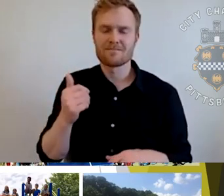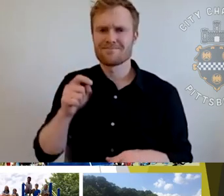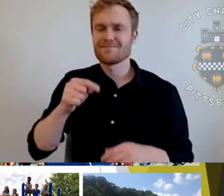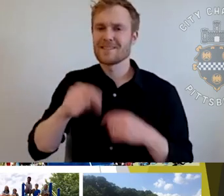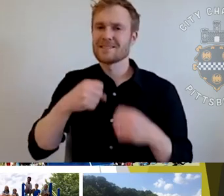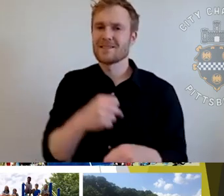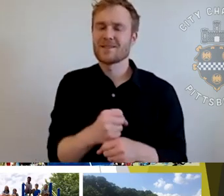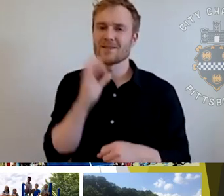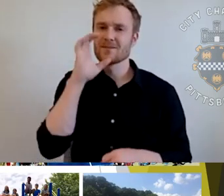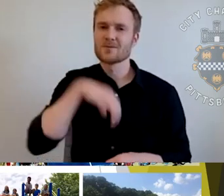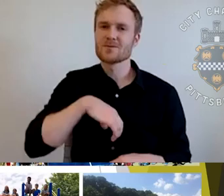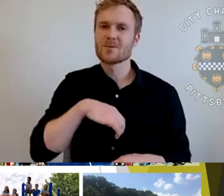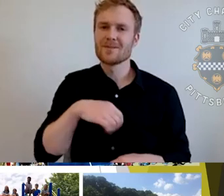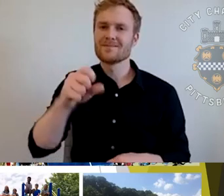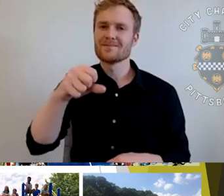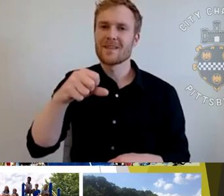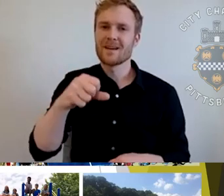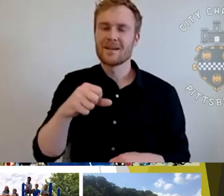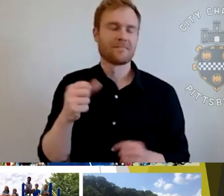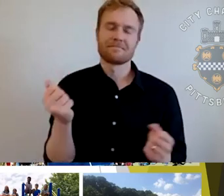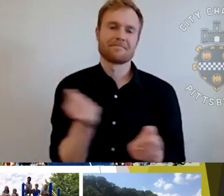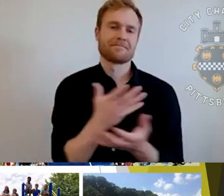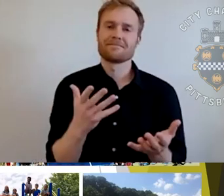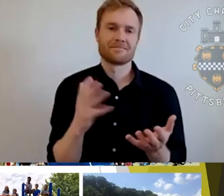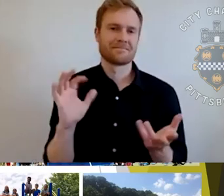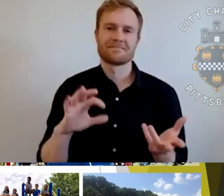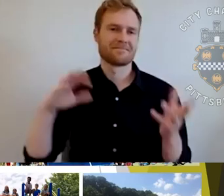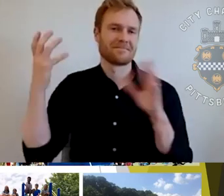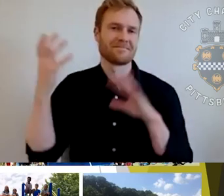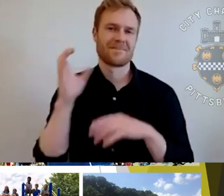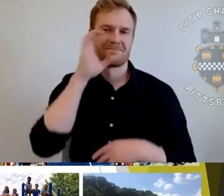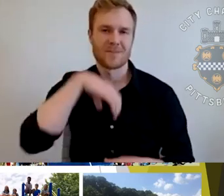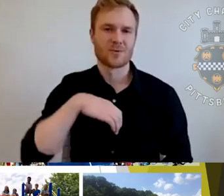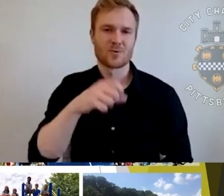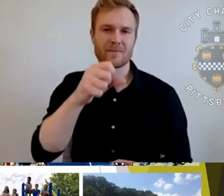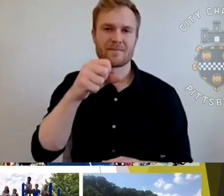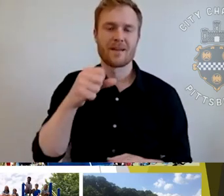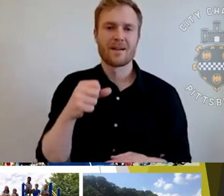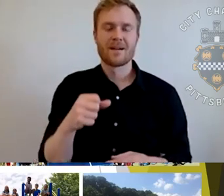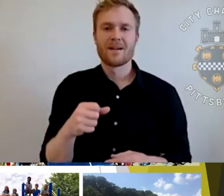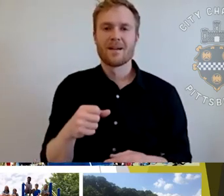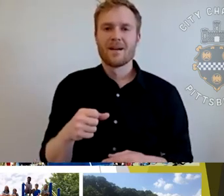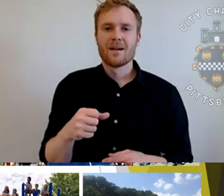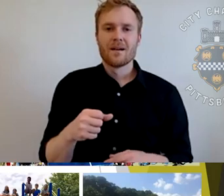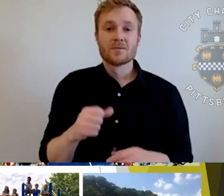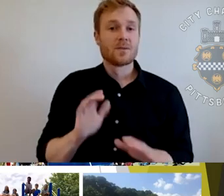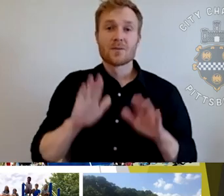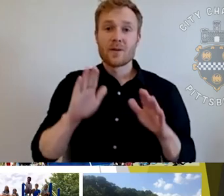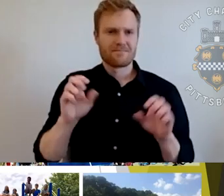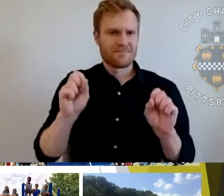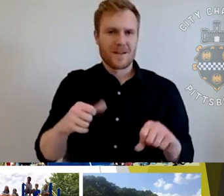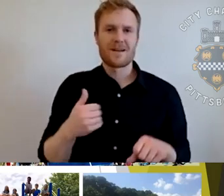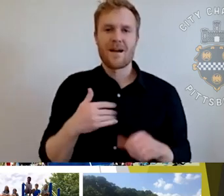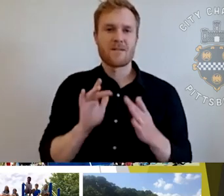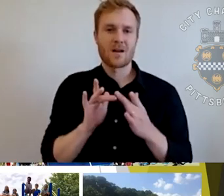as is everything. We're in quite an unusual unprecedented time. So it's great, we can facilitate this, but it